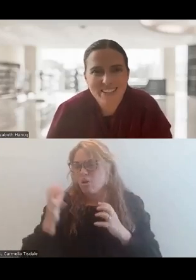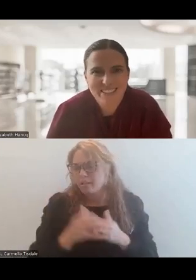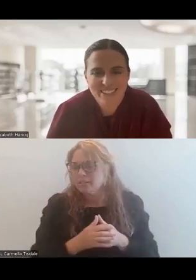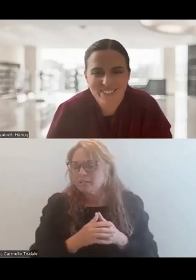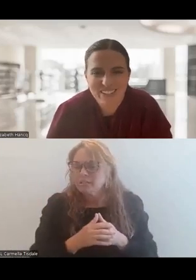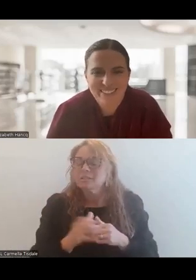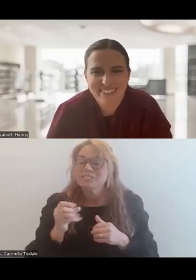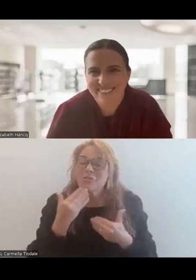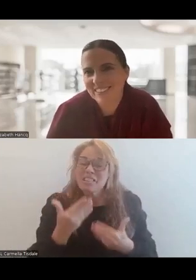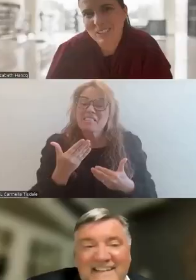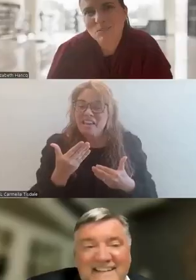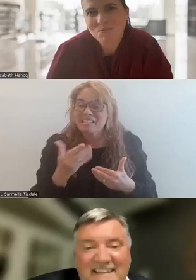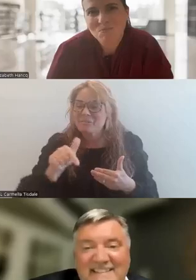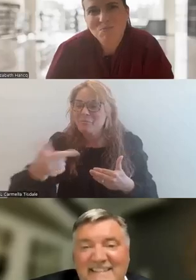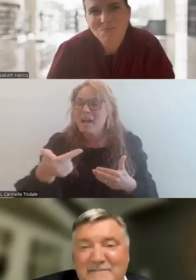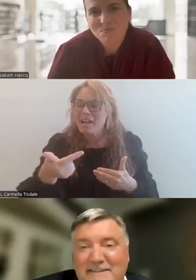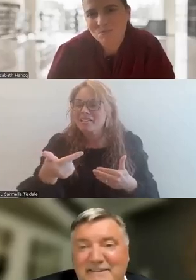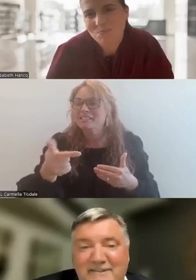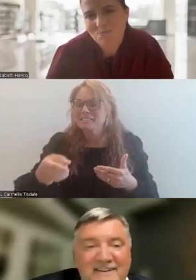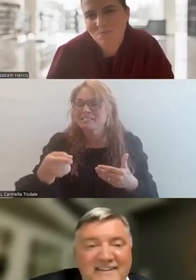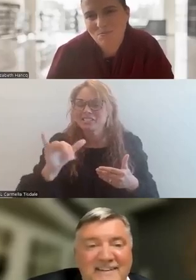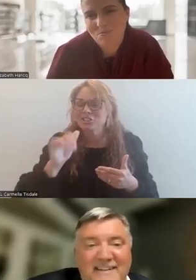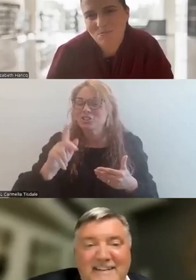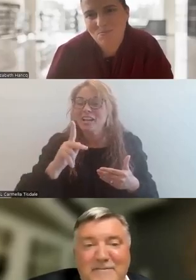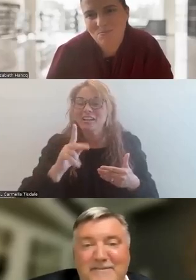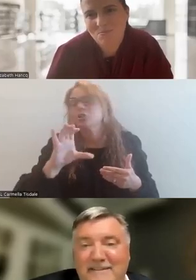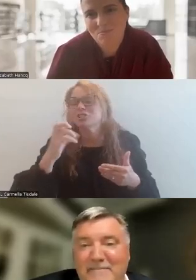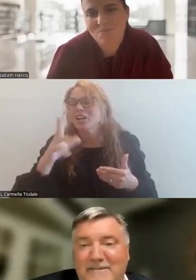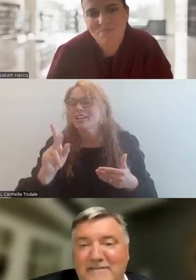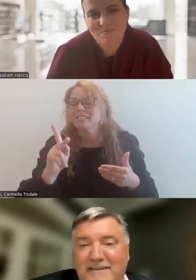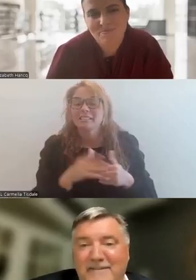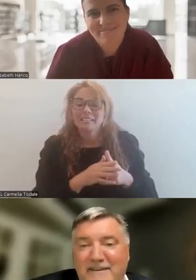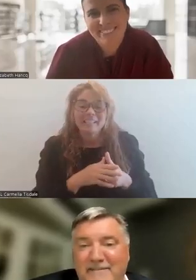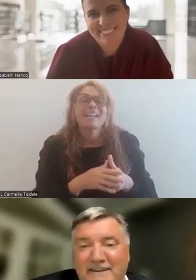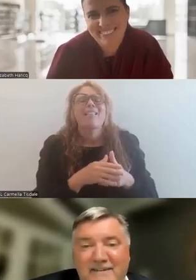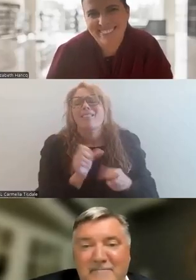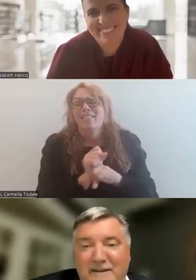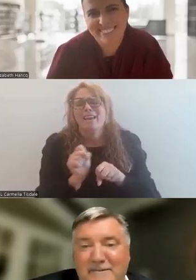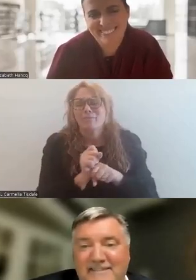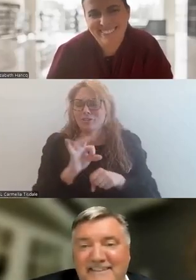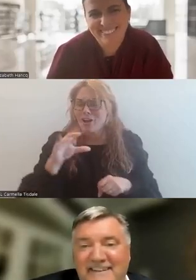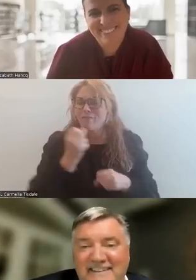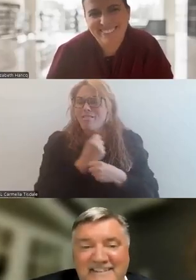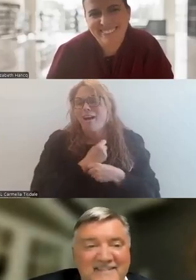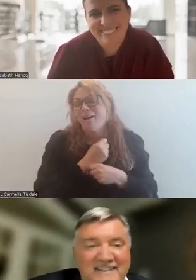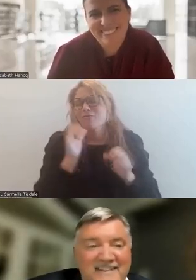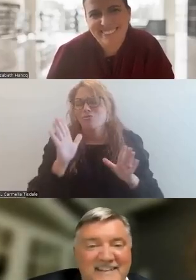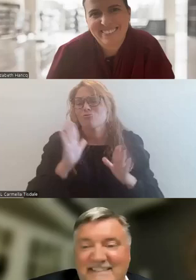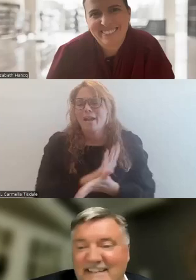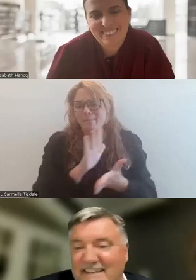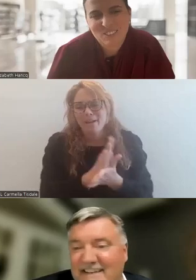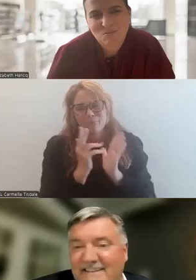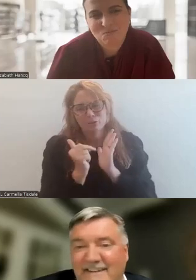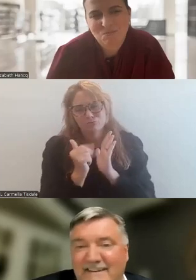So thanks, Chuck. Back to you. Thanks, Elizabeth. Those are labors of love and very, very great papers to